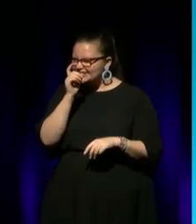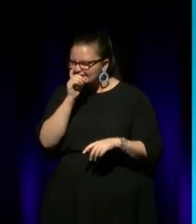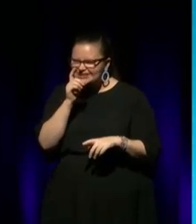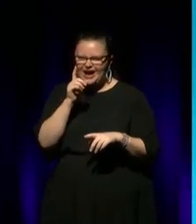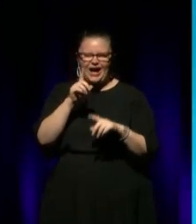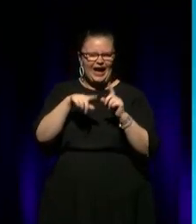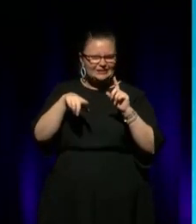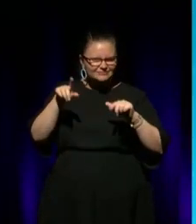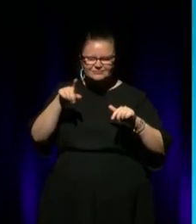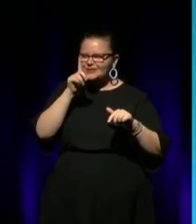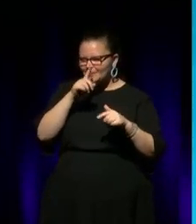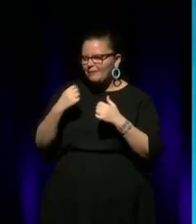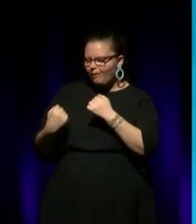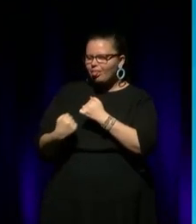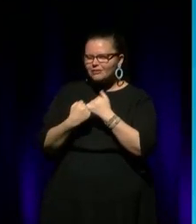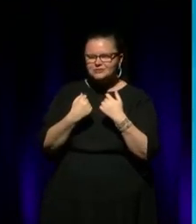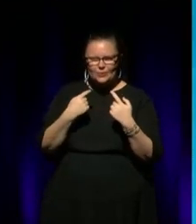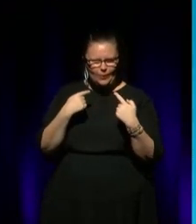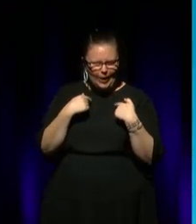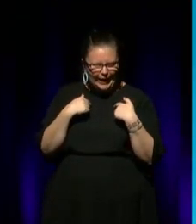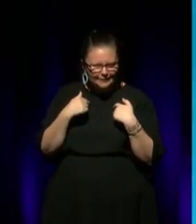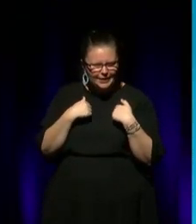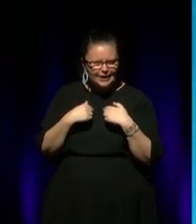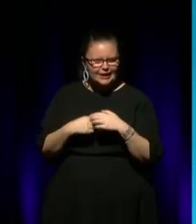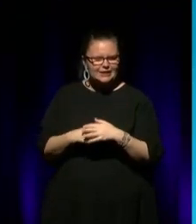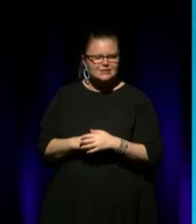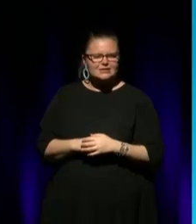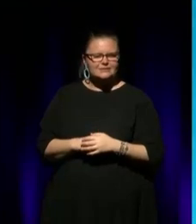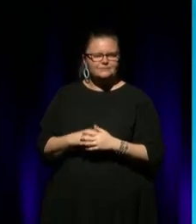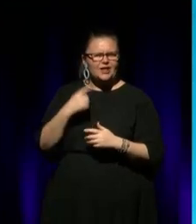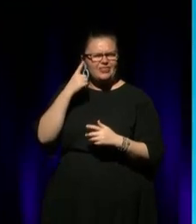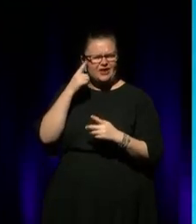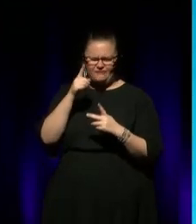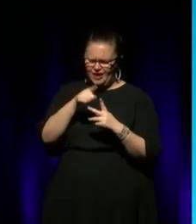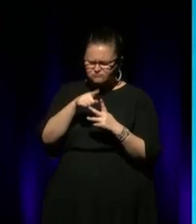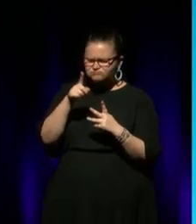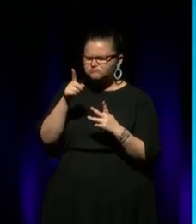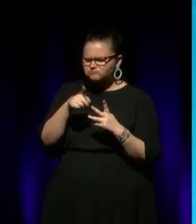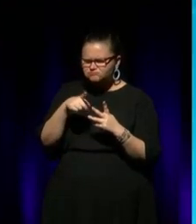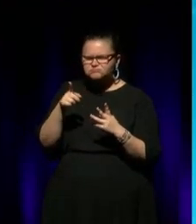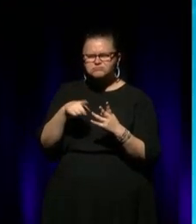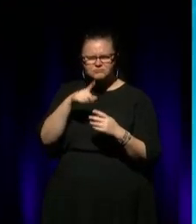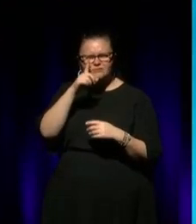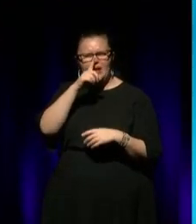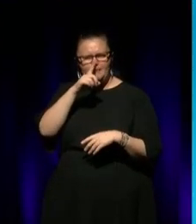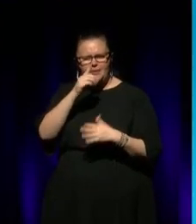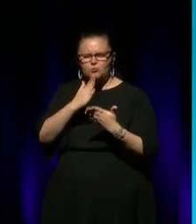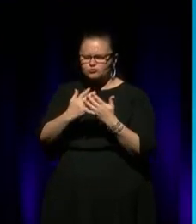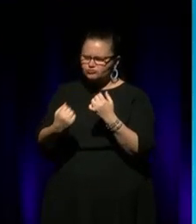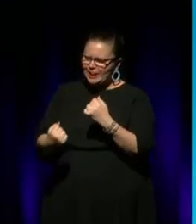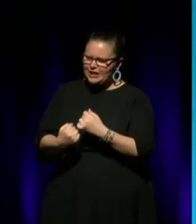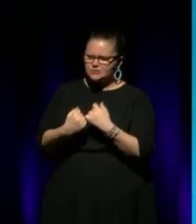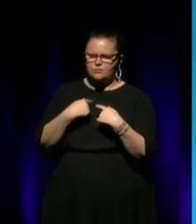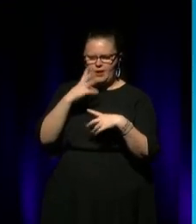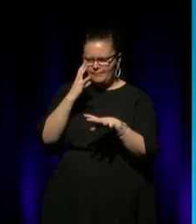Jakapura Mnanyan. You know, I think from Percy Jokona to Jimmy Gagai to, you know, all these great support. They